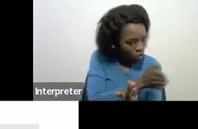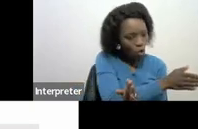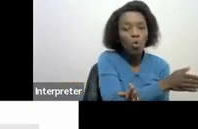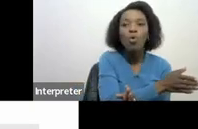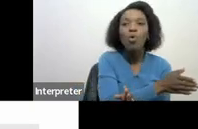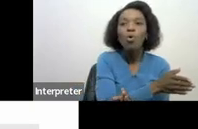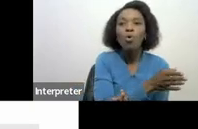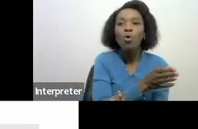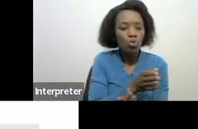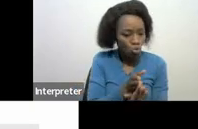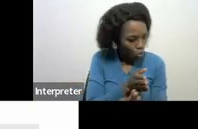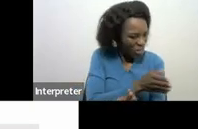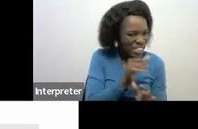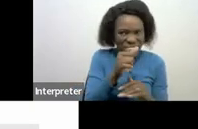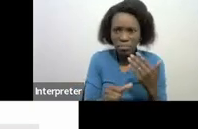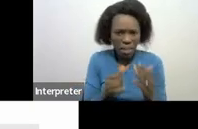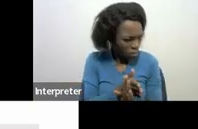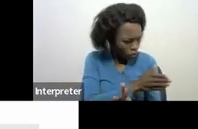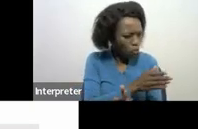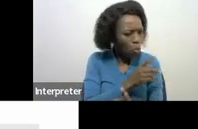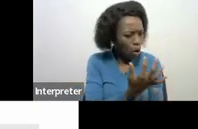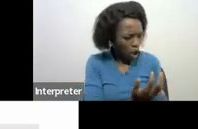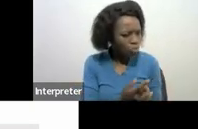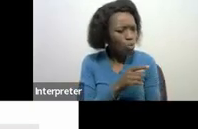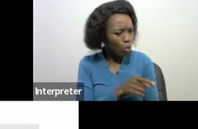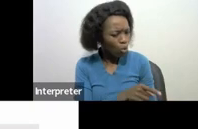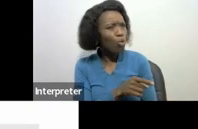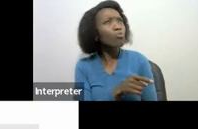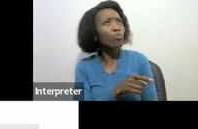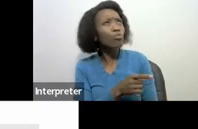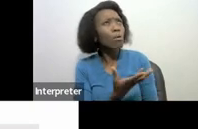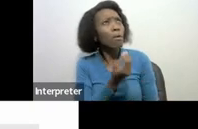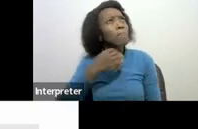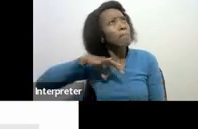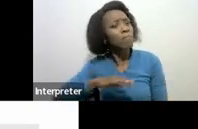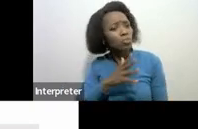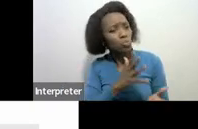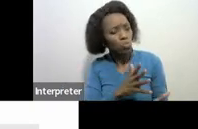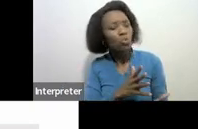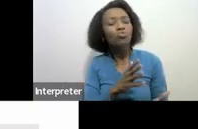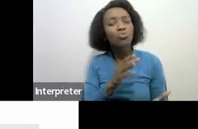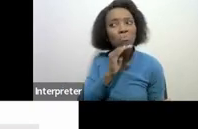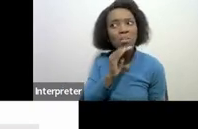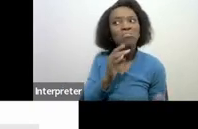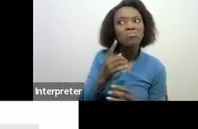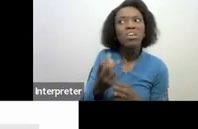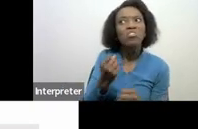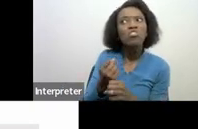six months or you can be able to calculate to say okay on the estimate you say let's say in 2021